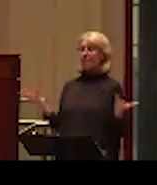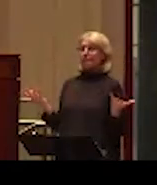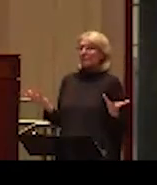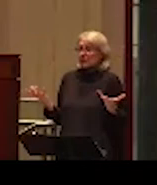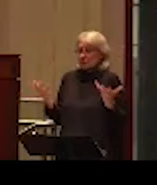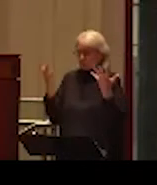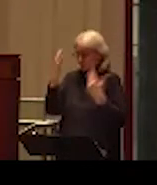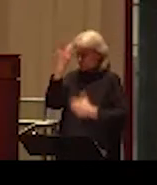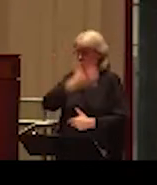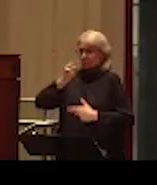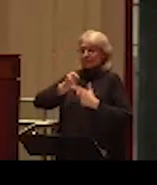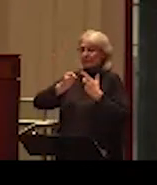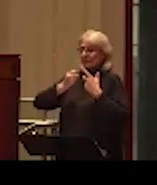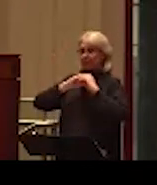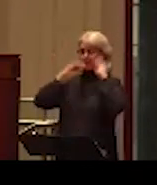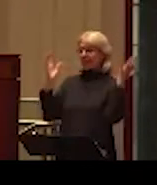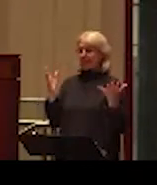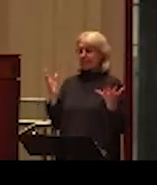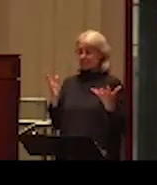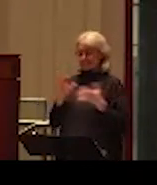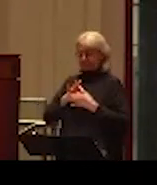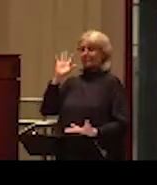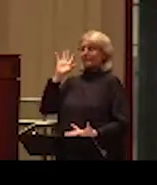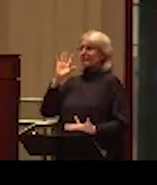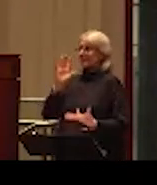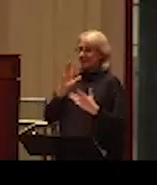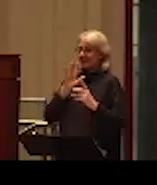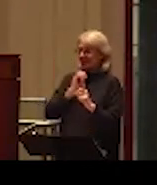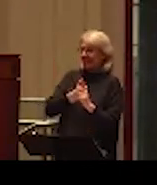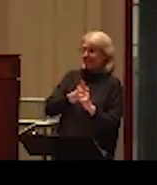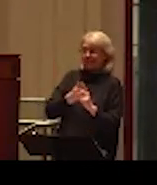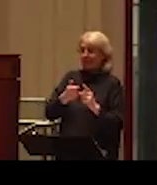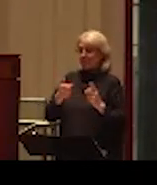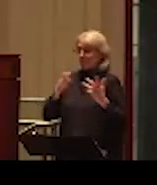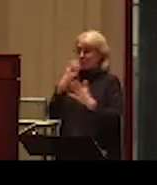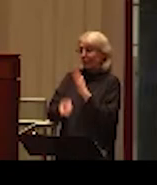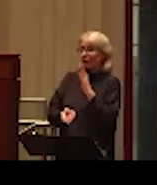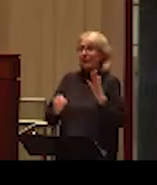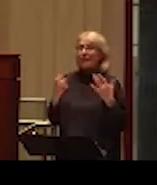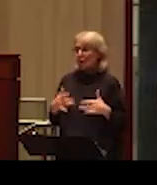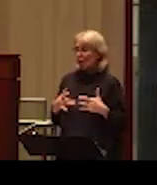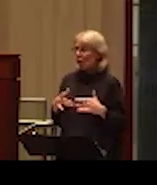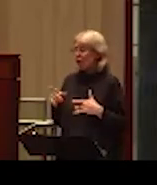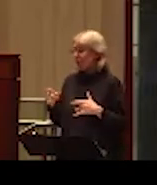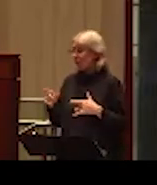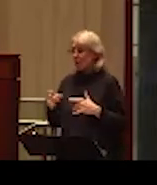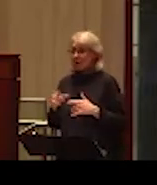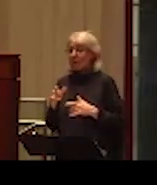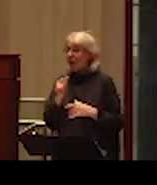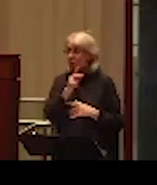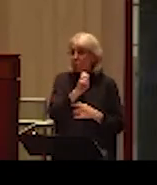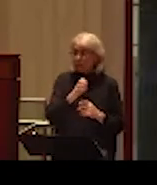being empty, losing themselves to depression after abuse or after losing their children.